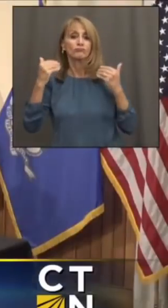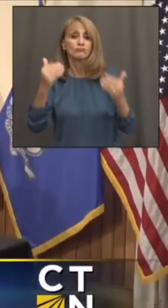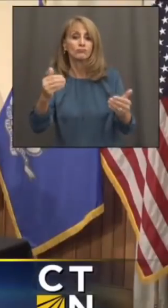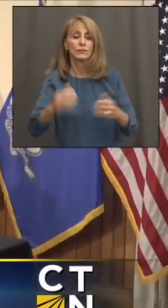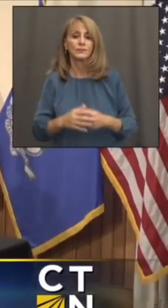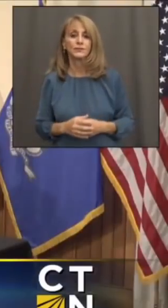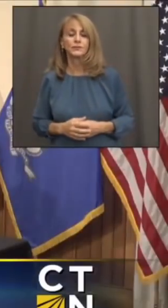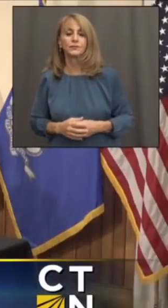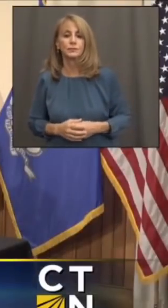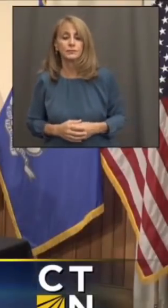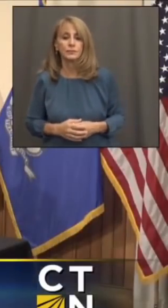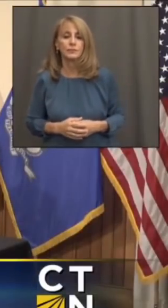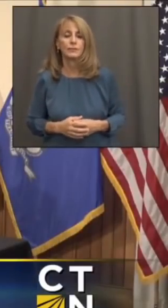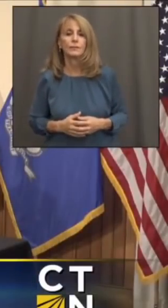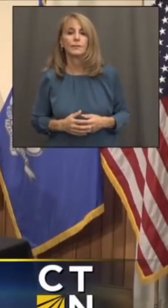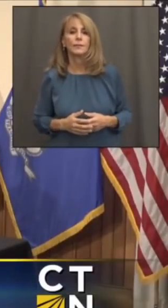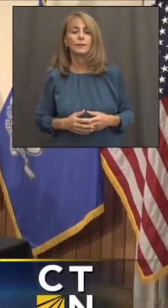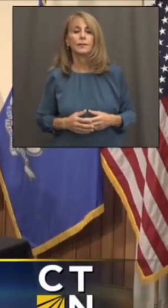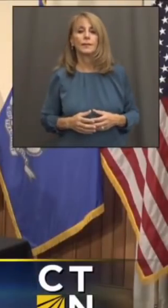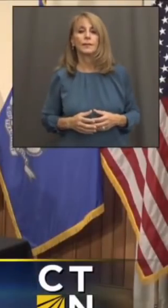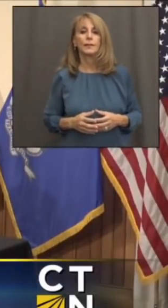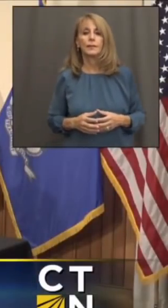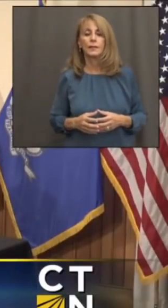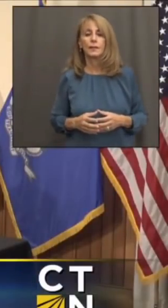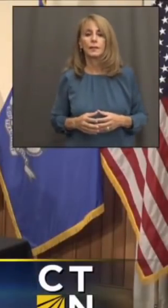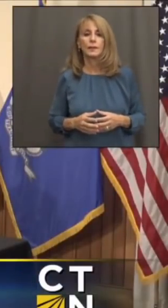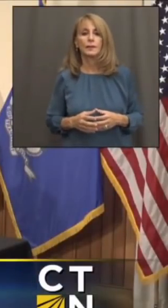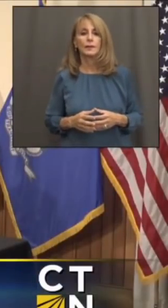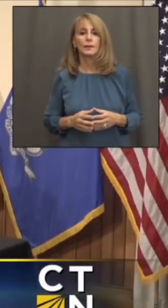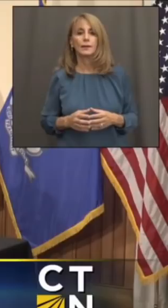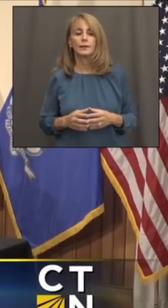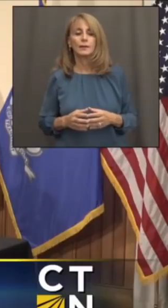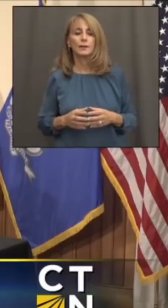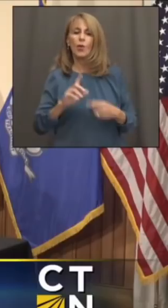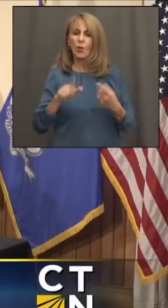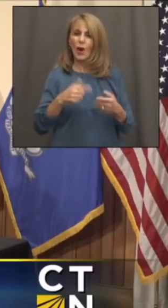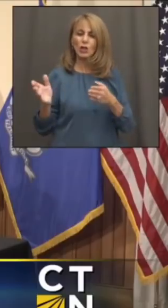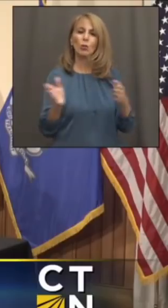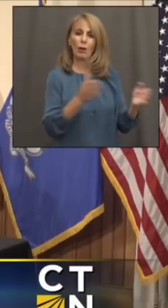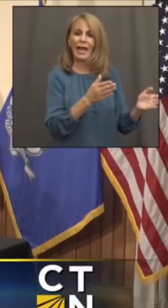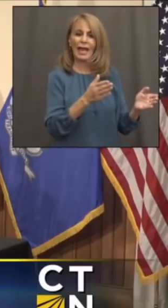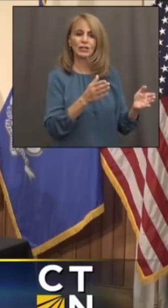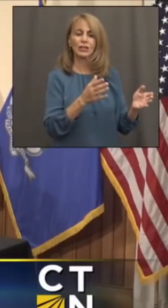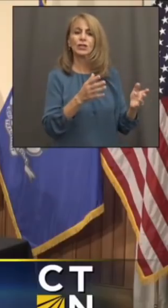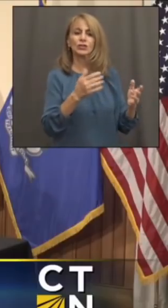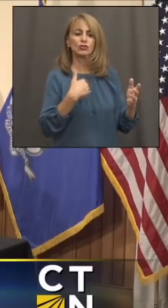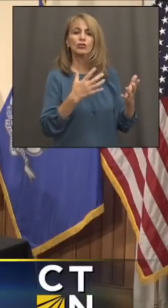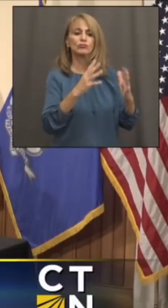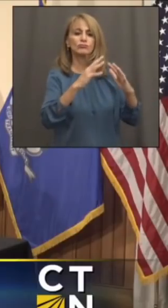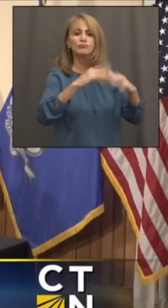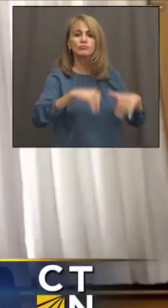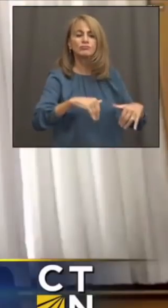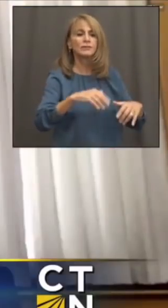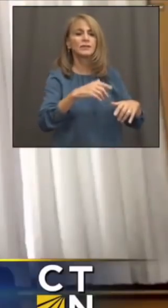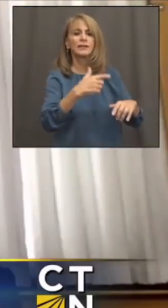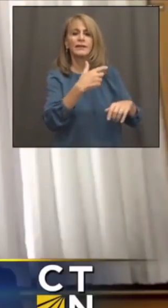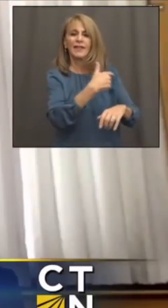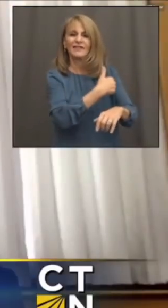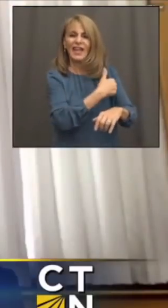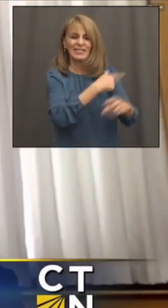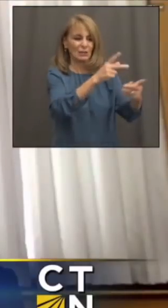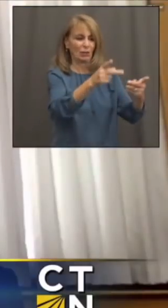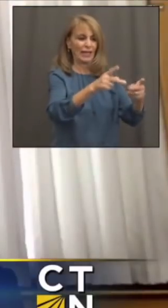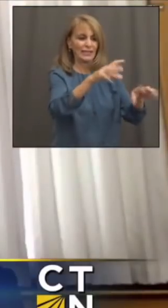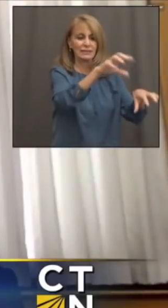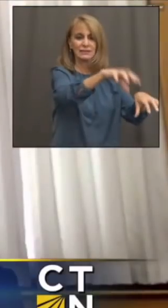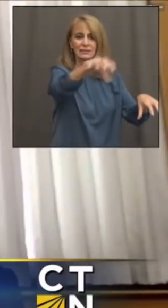think of one more. I'm sorry. What is the time frame for taking down the mass vaccination sites? There is no time frame. I think